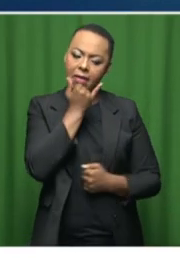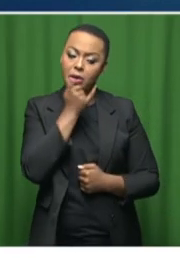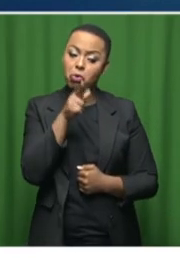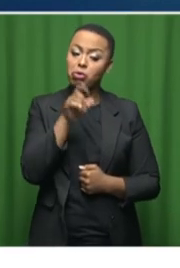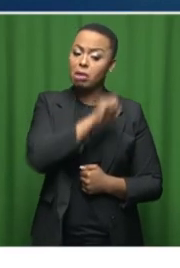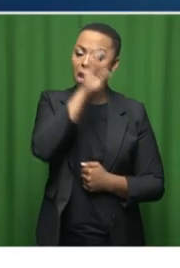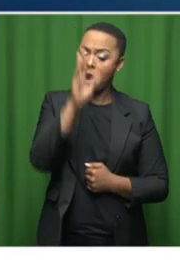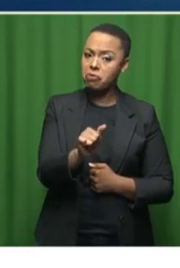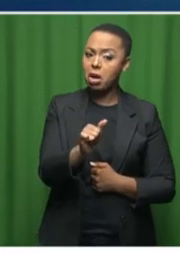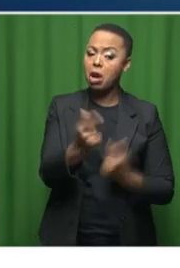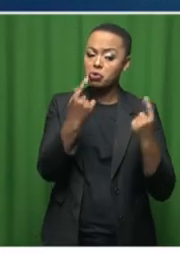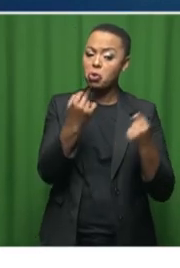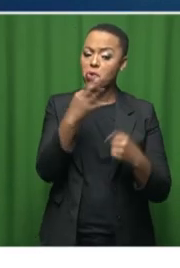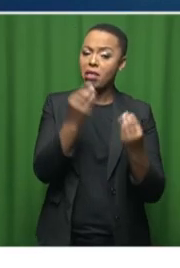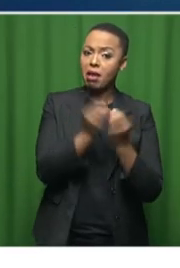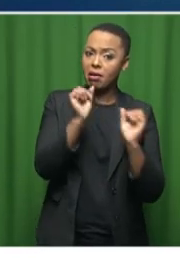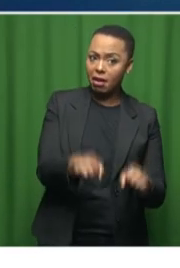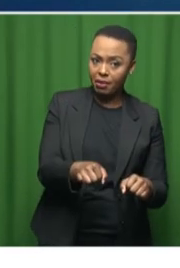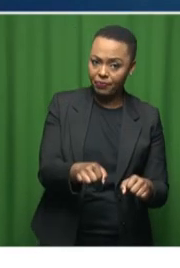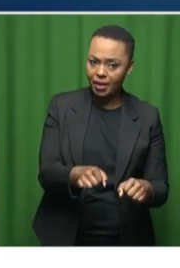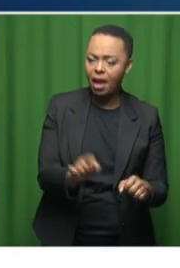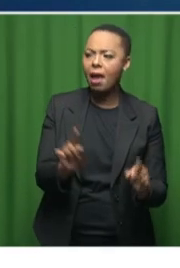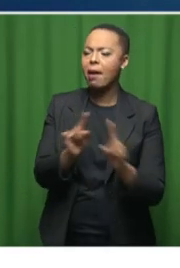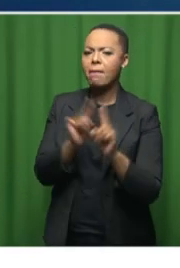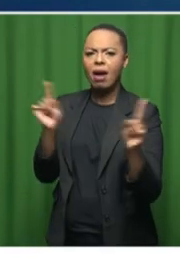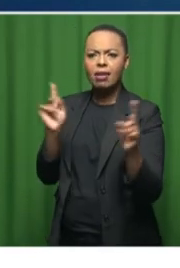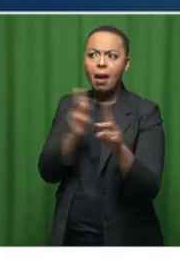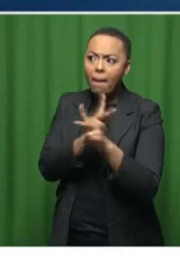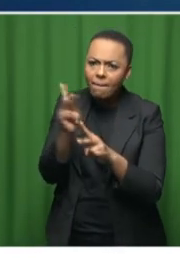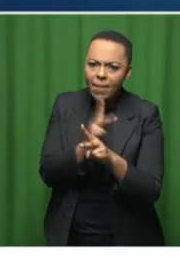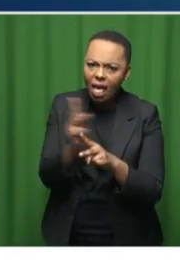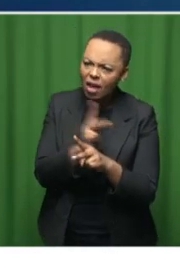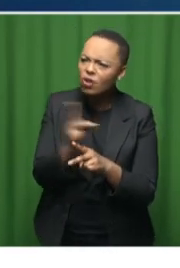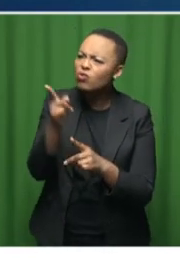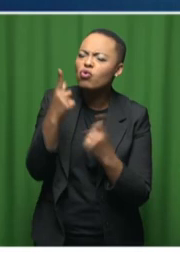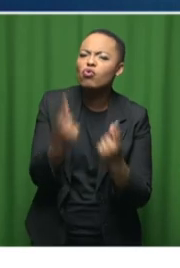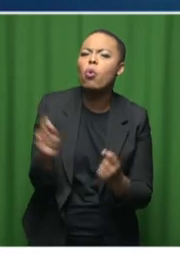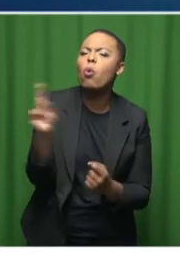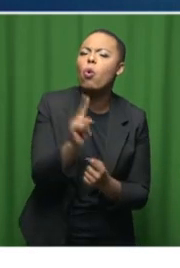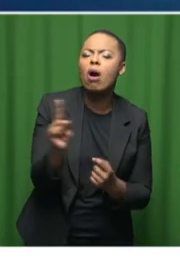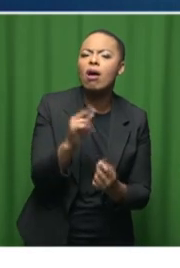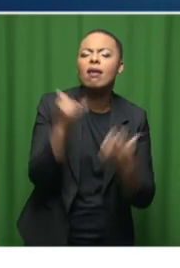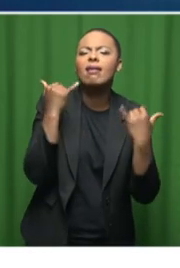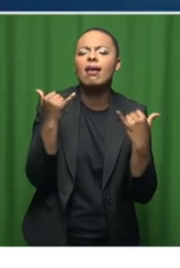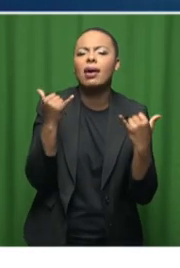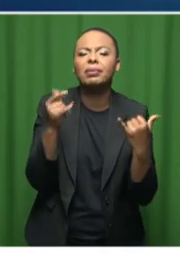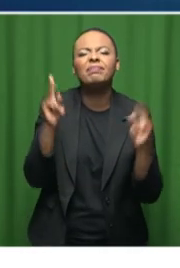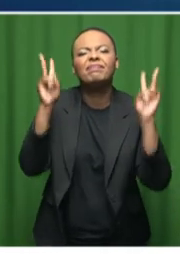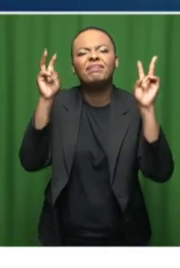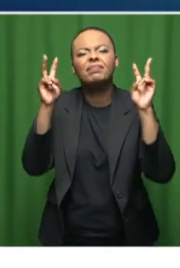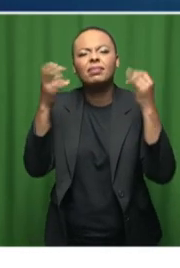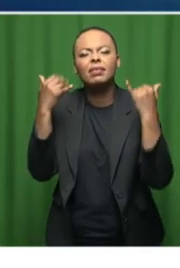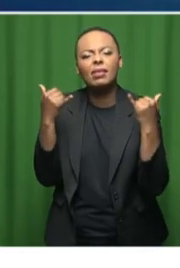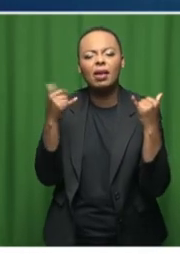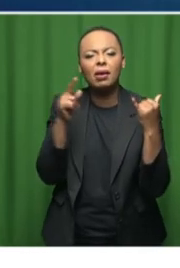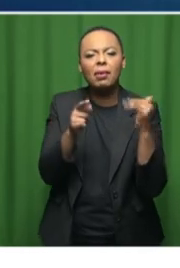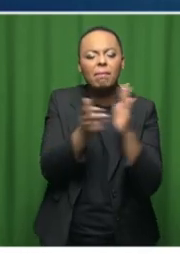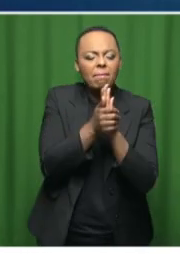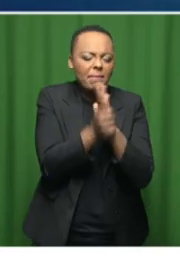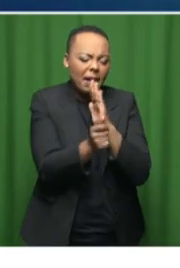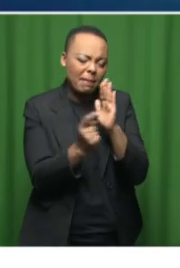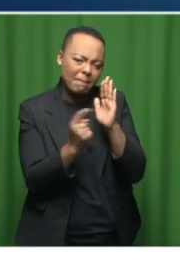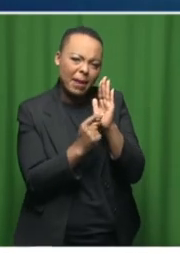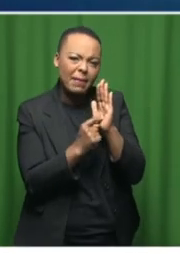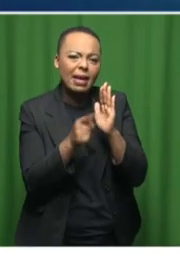will do the right thing. Is there a plan? What are we doing in that scene to make sure